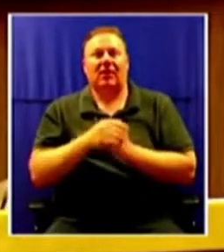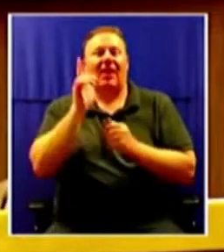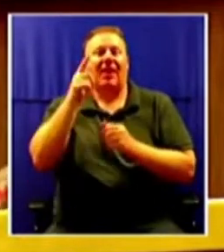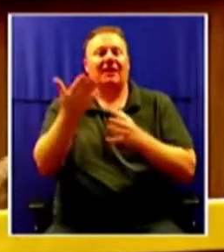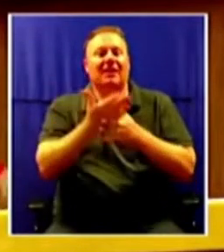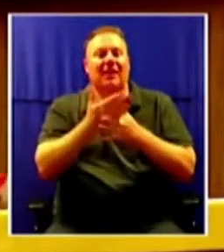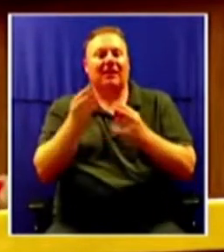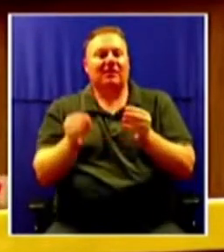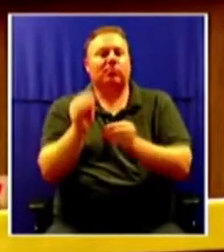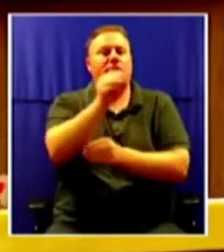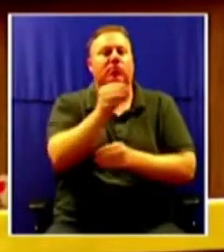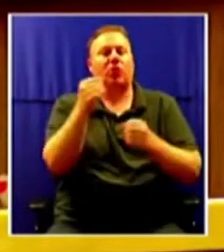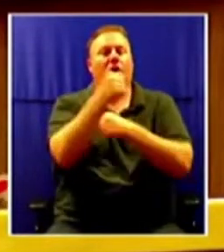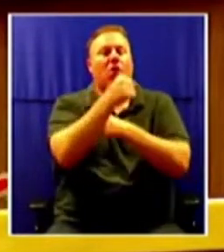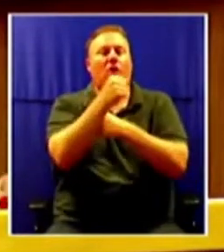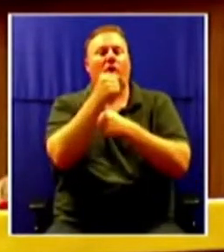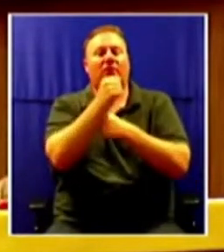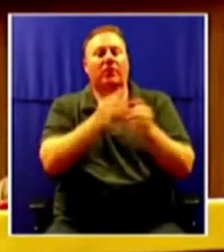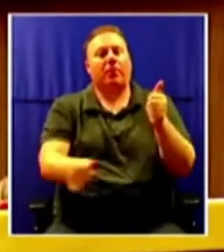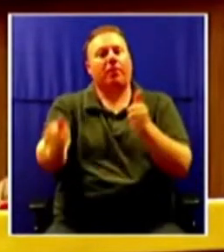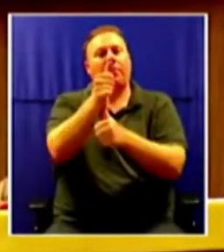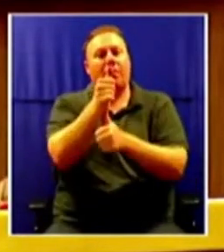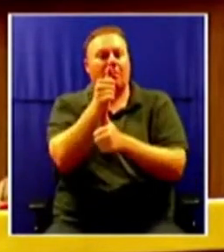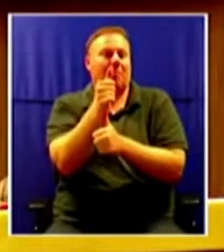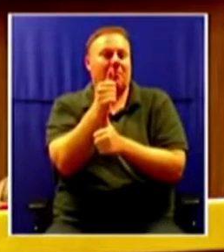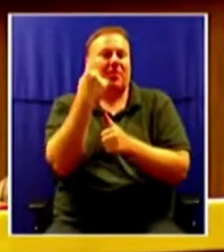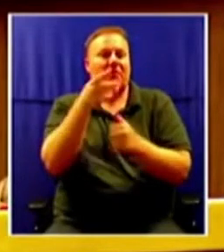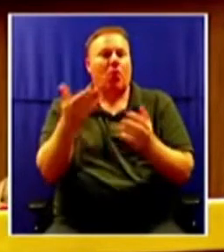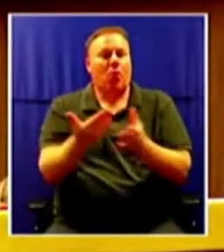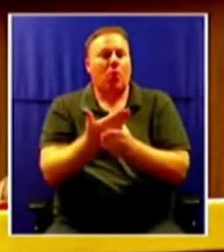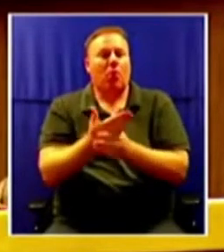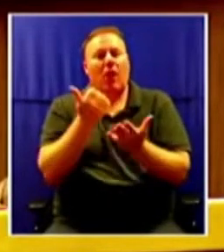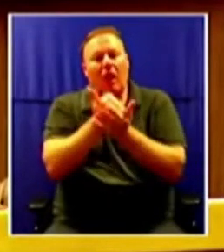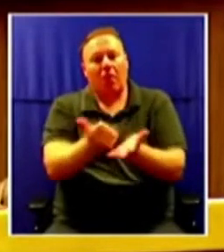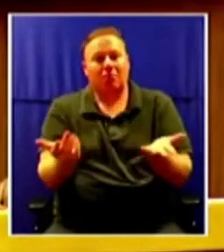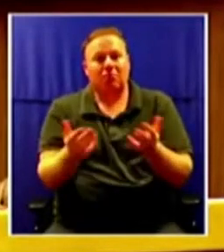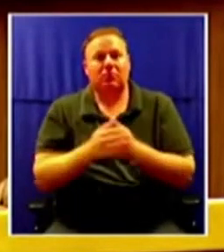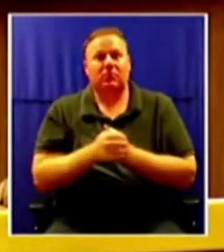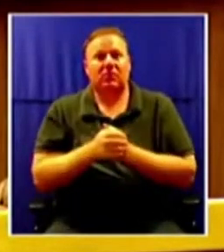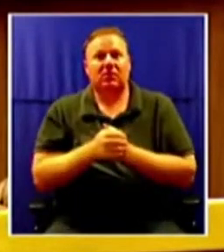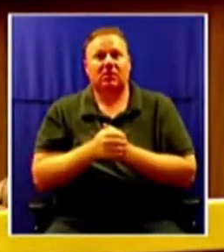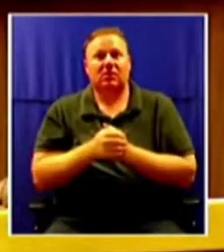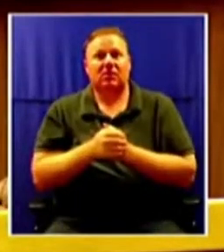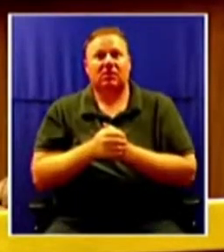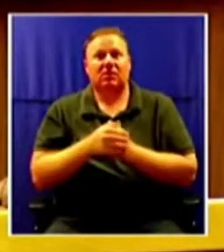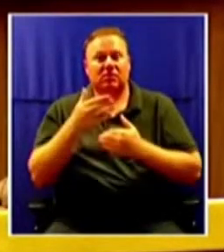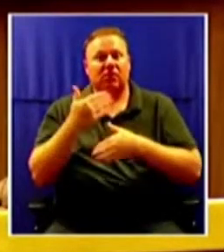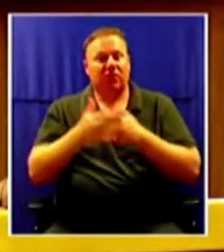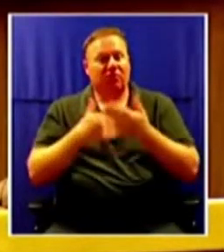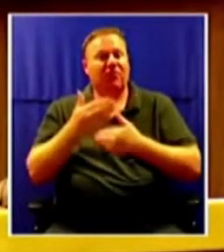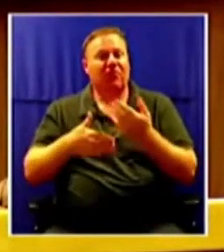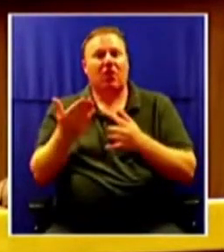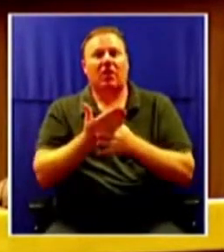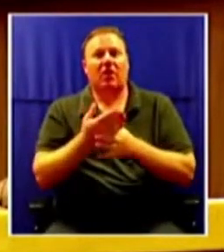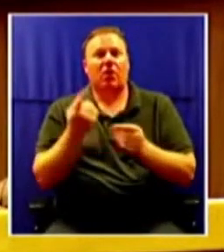25th of January for their intervention, Mr. Ramaphosa. When we follow up on the progress of the case, we are always